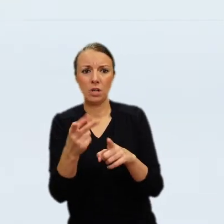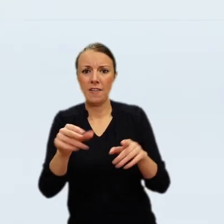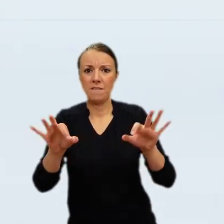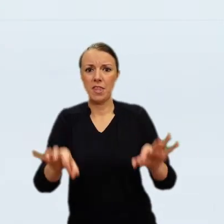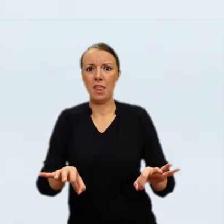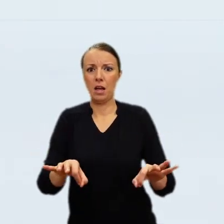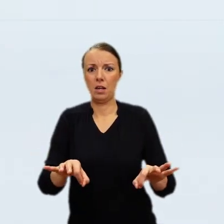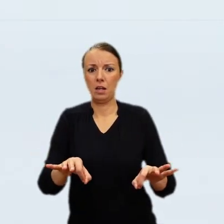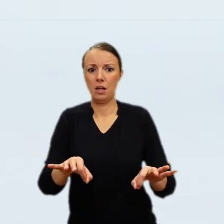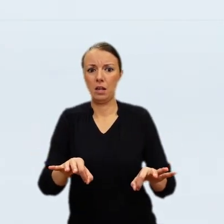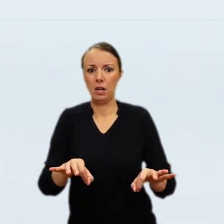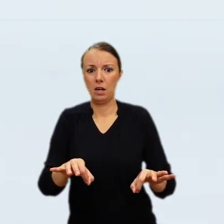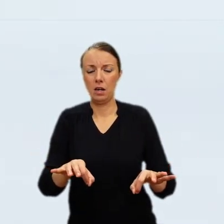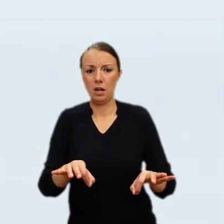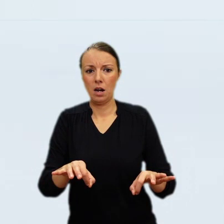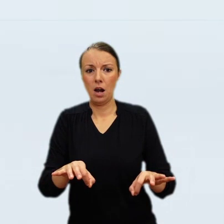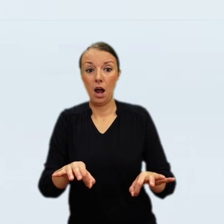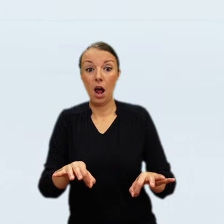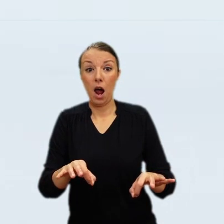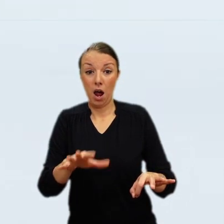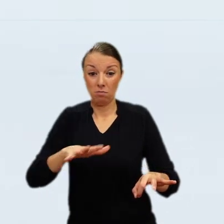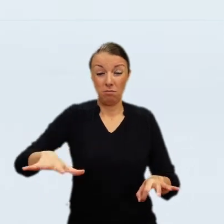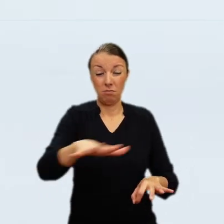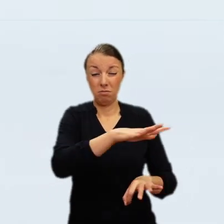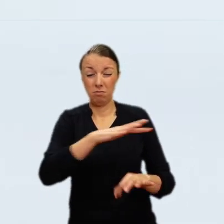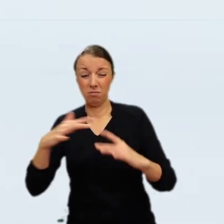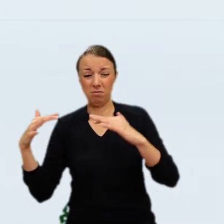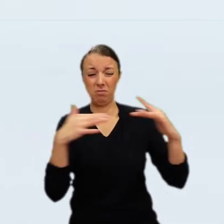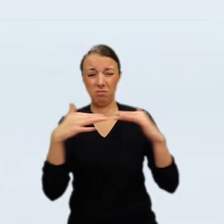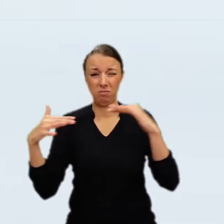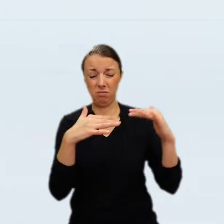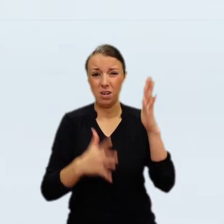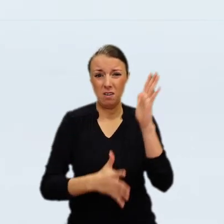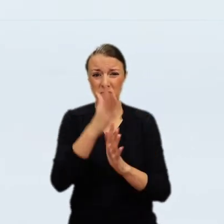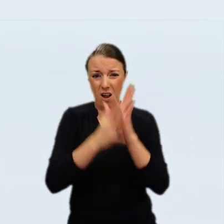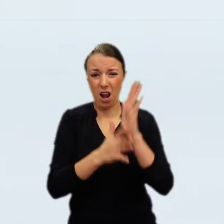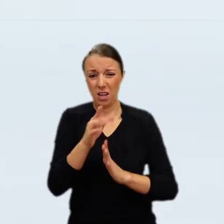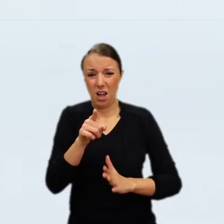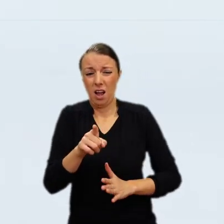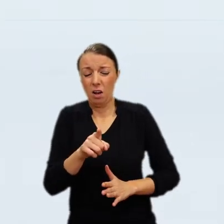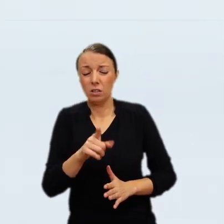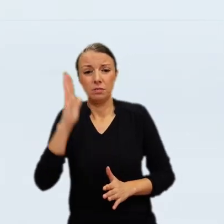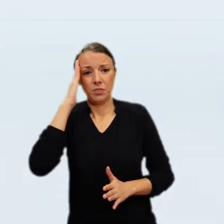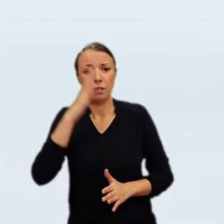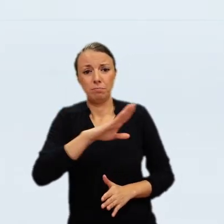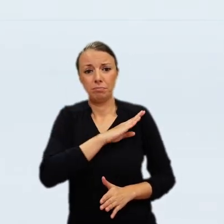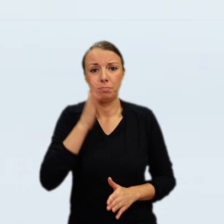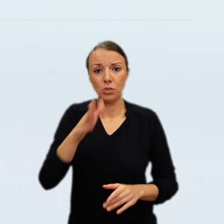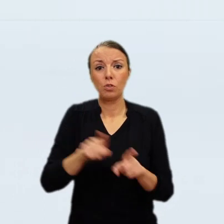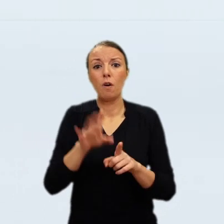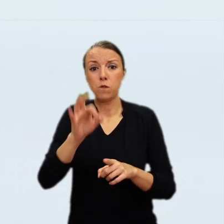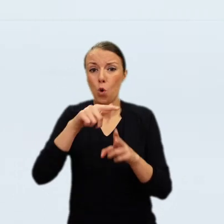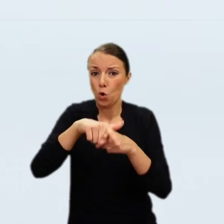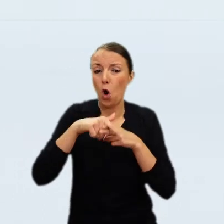Kraków. Both he and his son, Wojciech, portrayed the owner of the Rembrandt, Gisław Tarnowski, and you see one of the portraits by